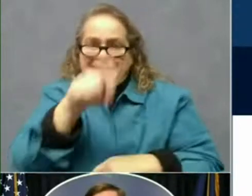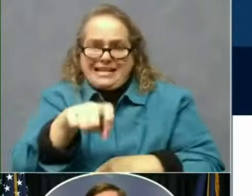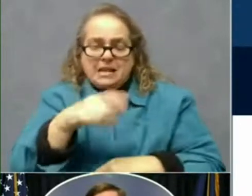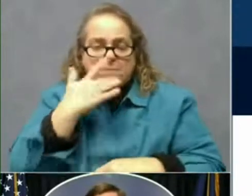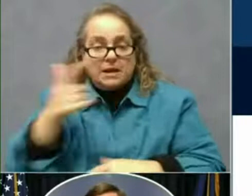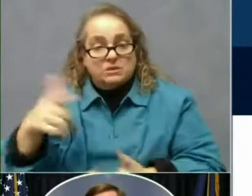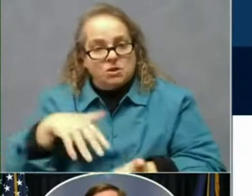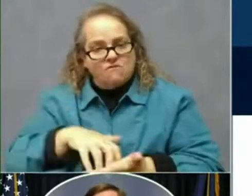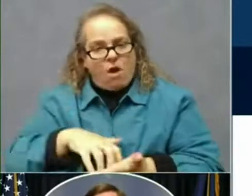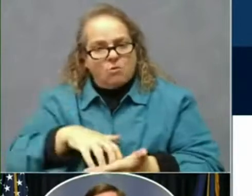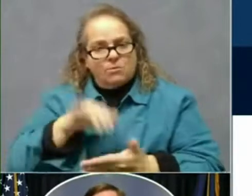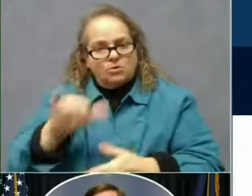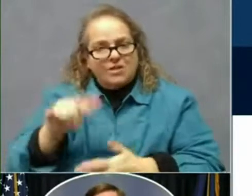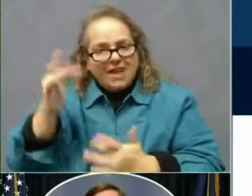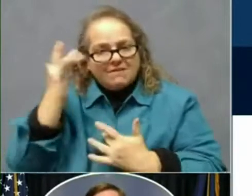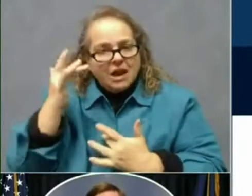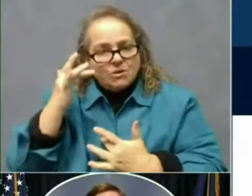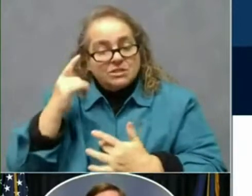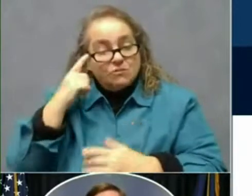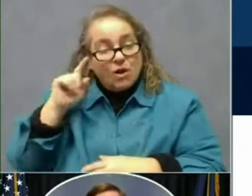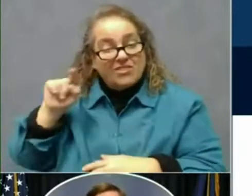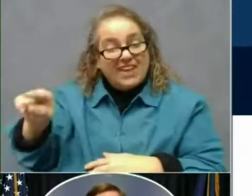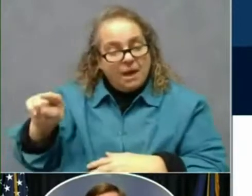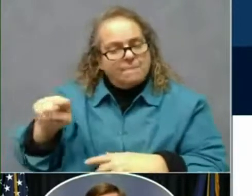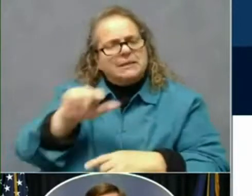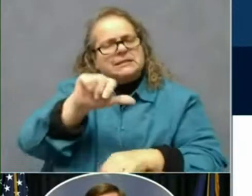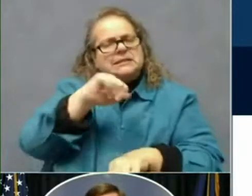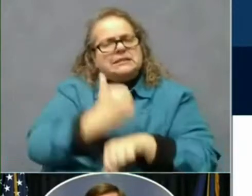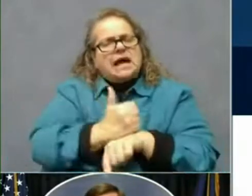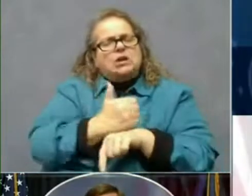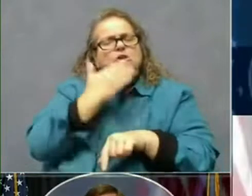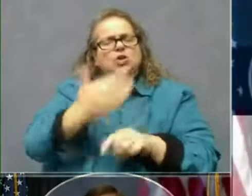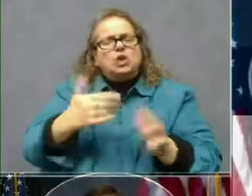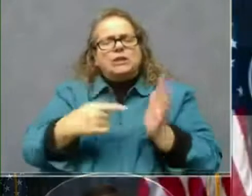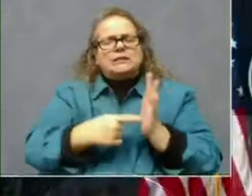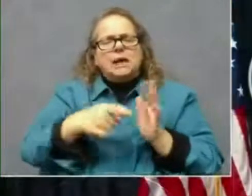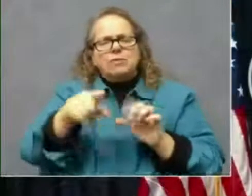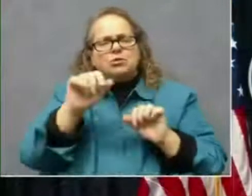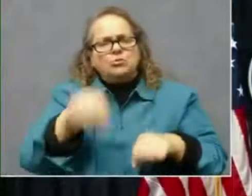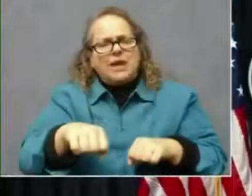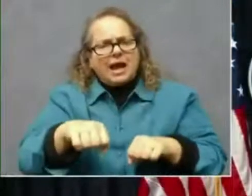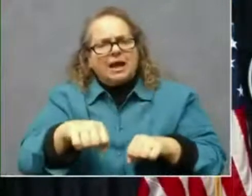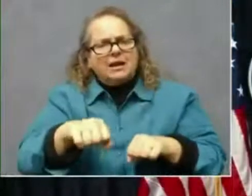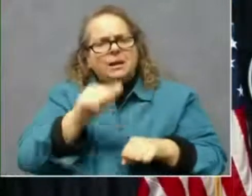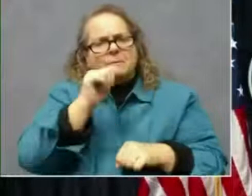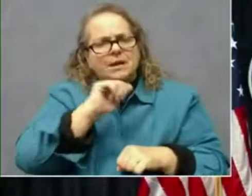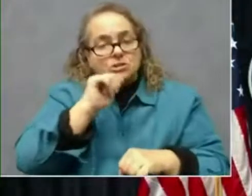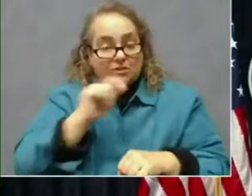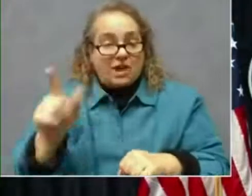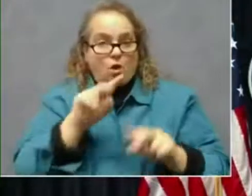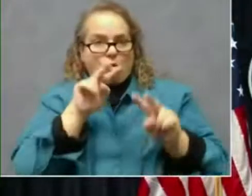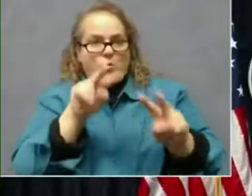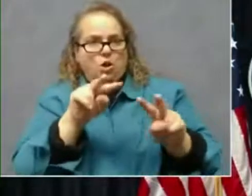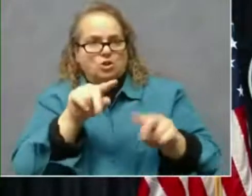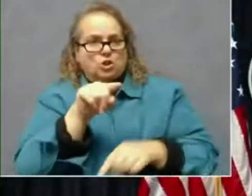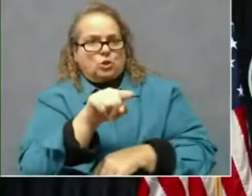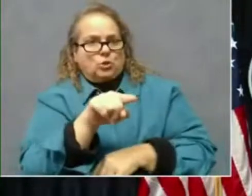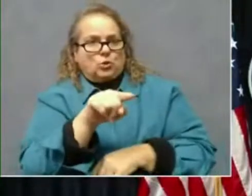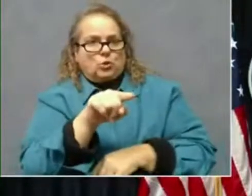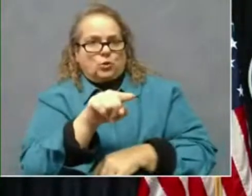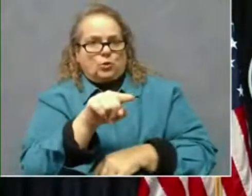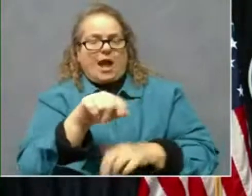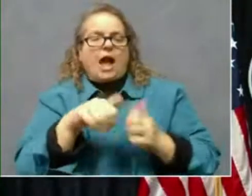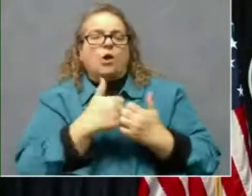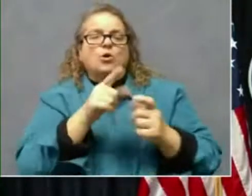them, please set the very best example that you can. They're watching you. They're watching how you react.